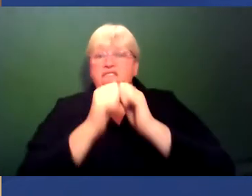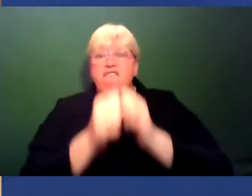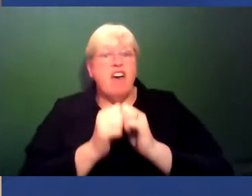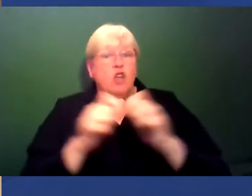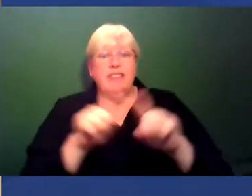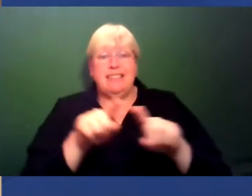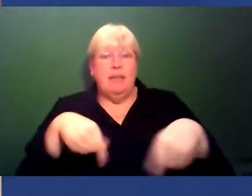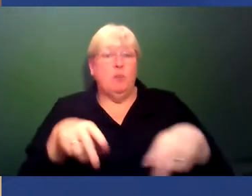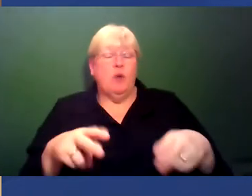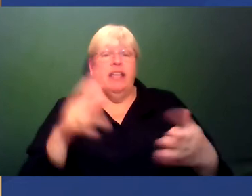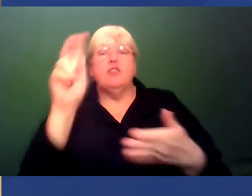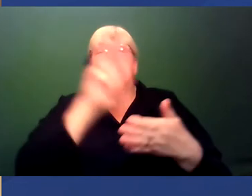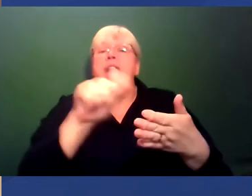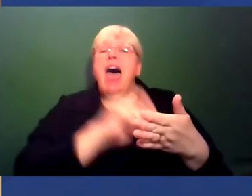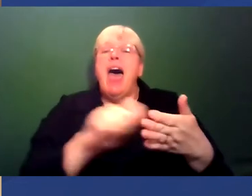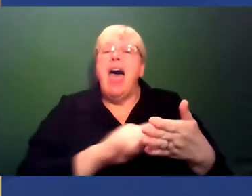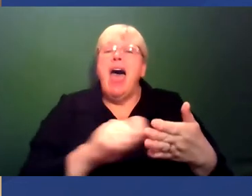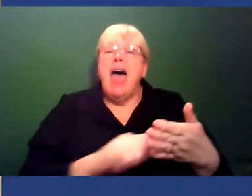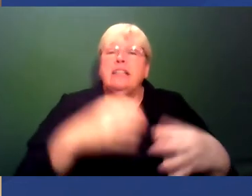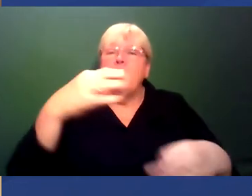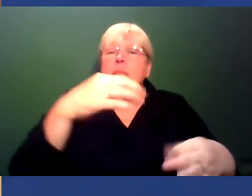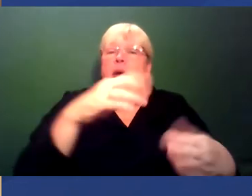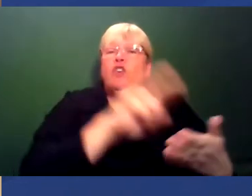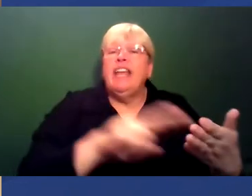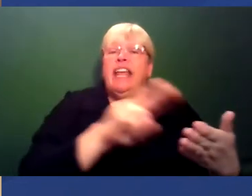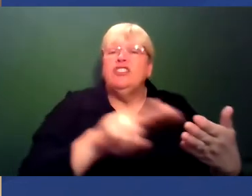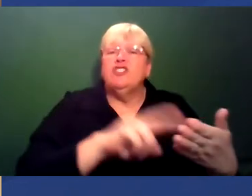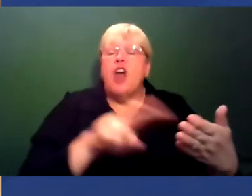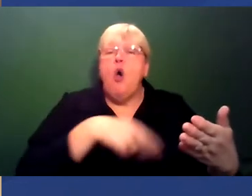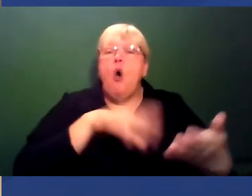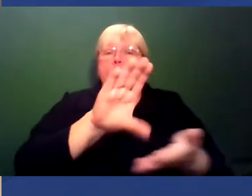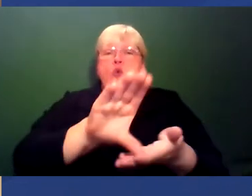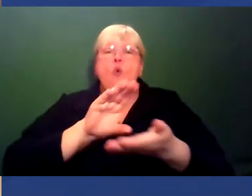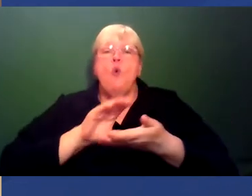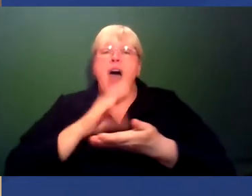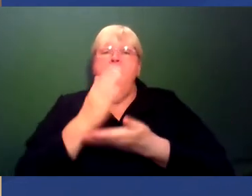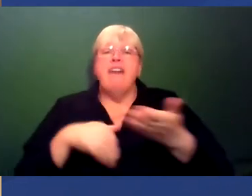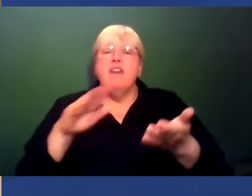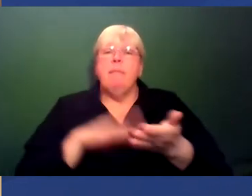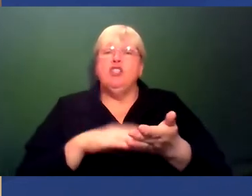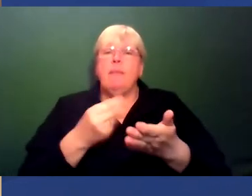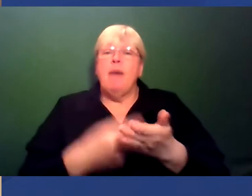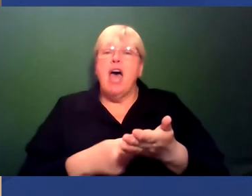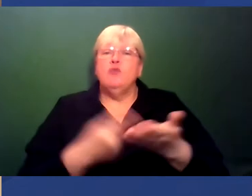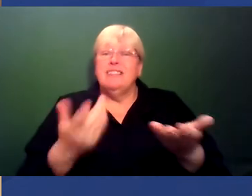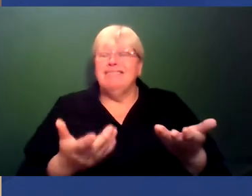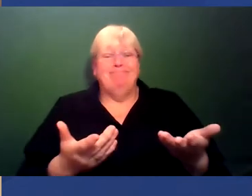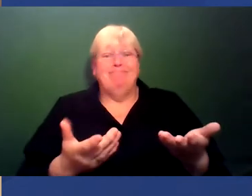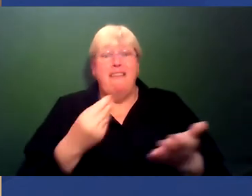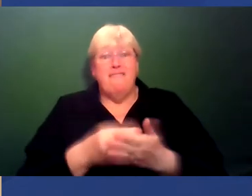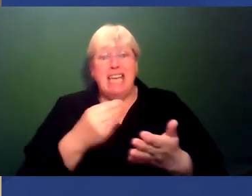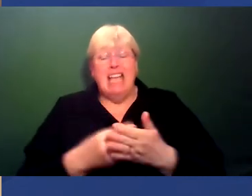as writing a paper for nature or getting half a million pounds of grant money in. But financially now,